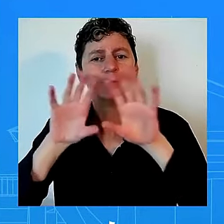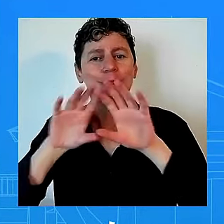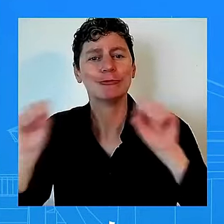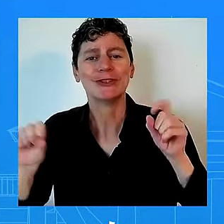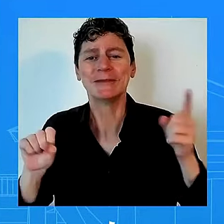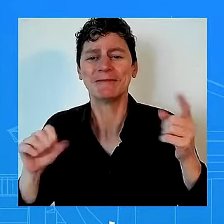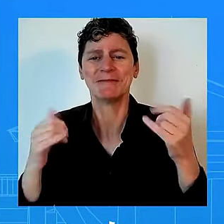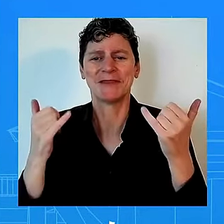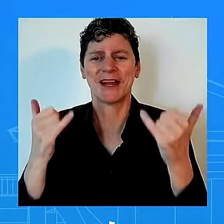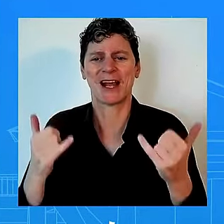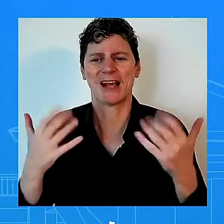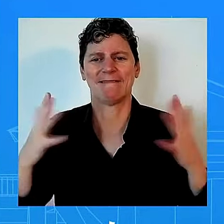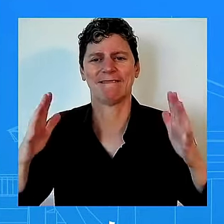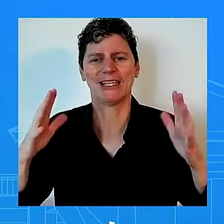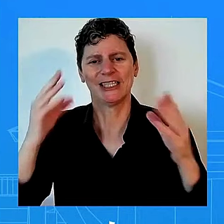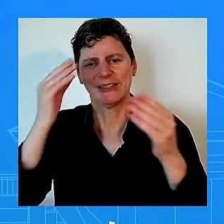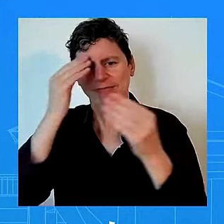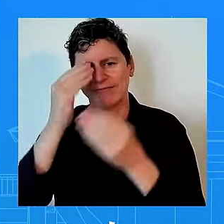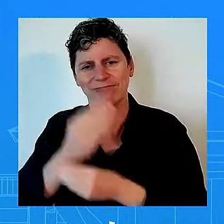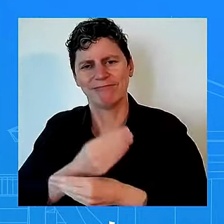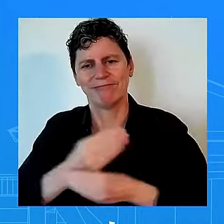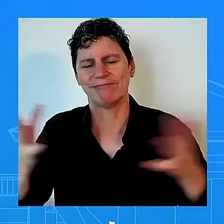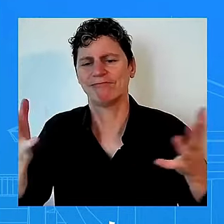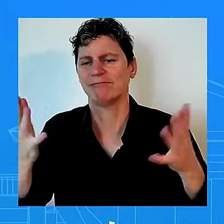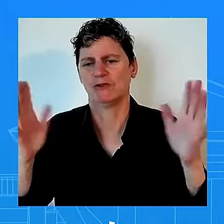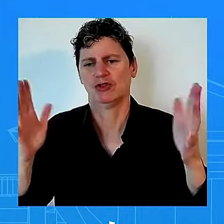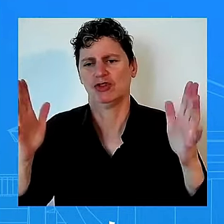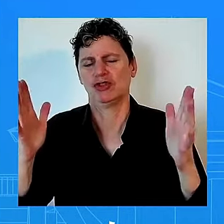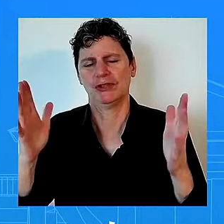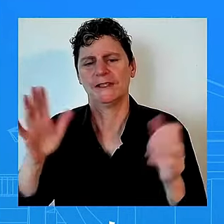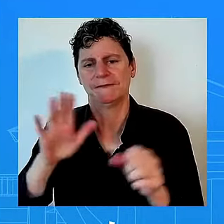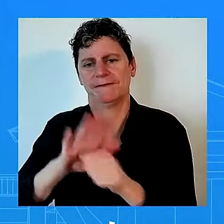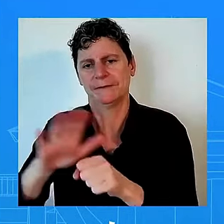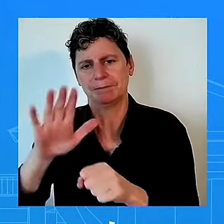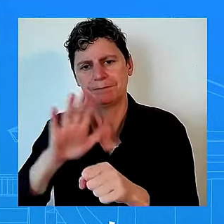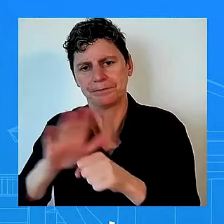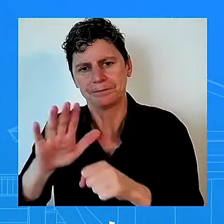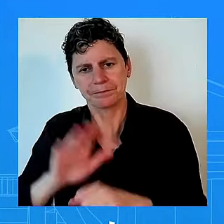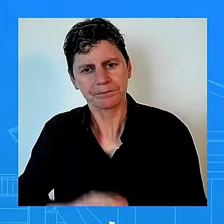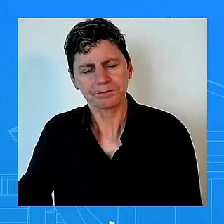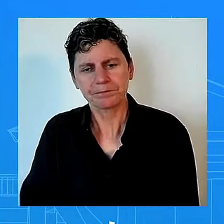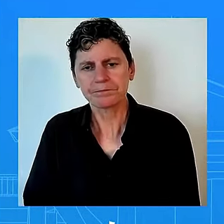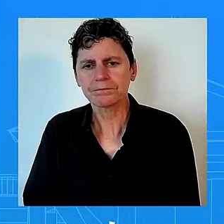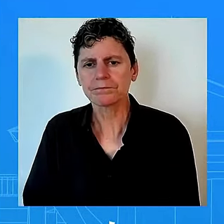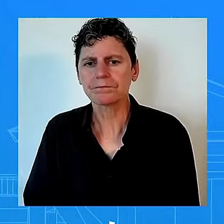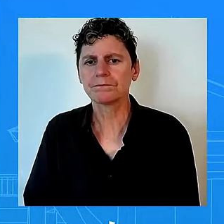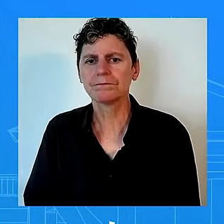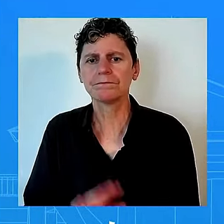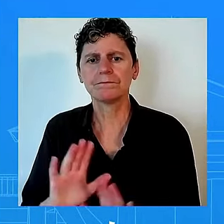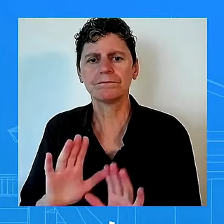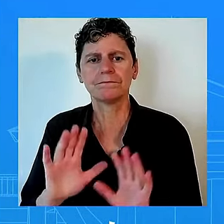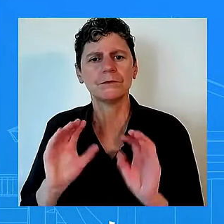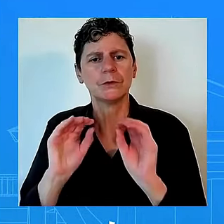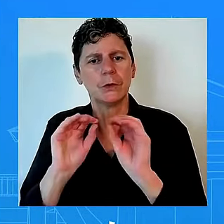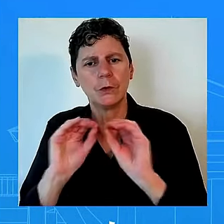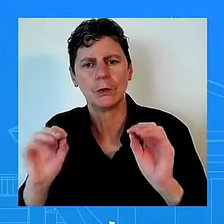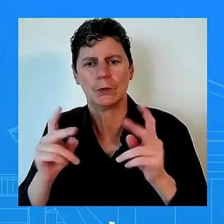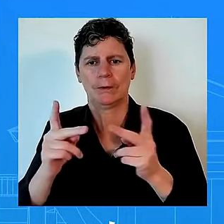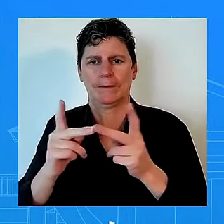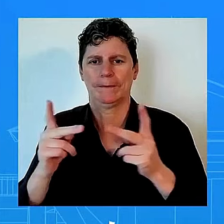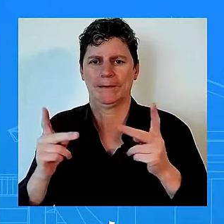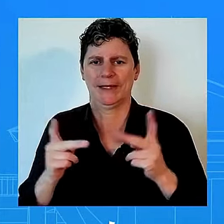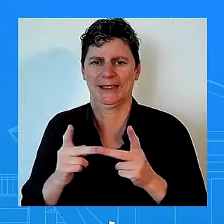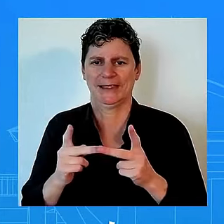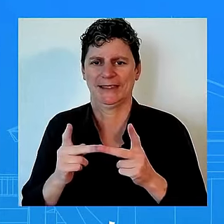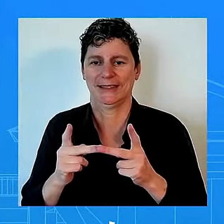um and um there is absolutely no place absolutely no place uh in this country